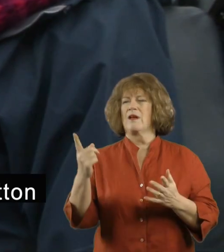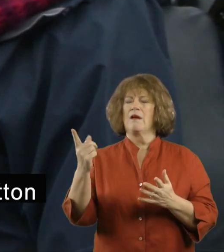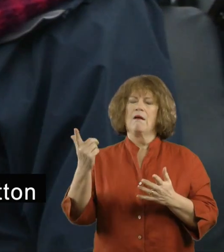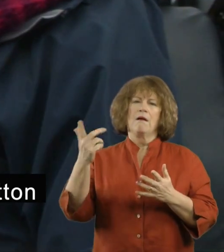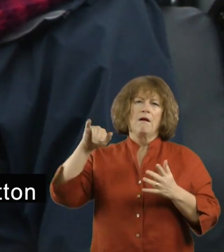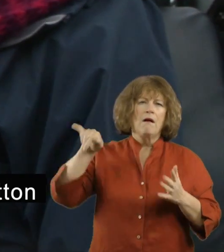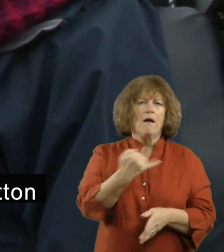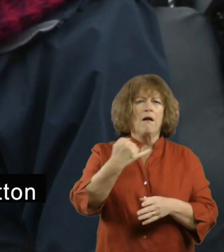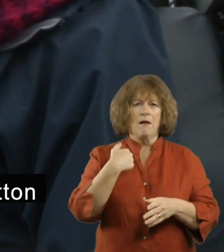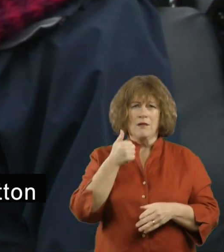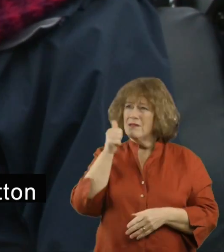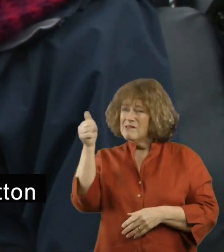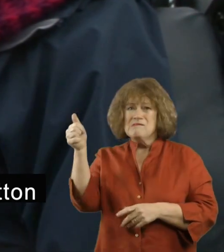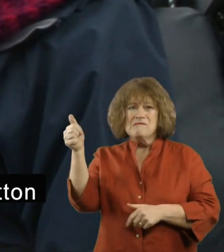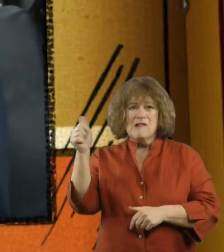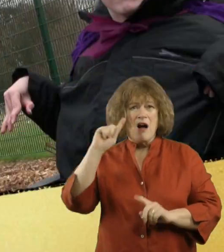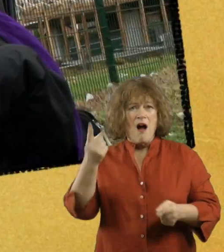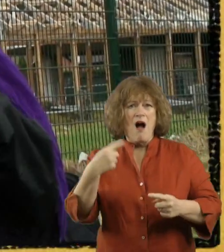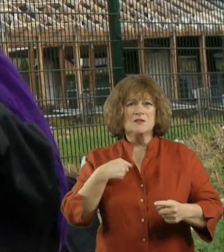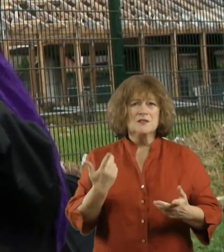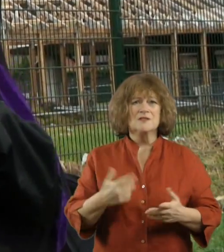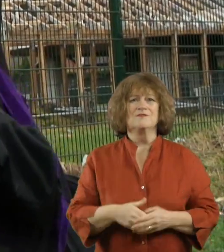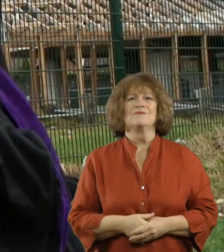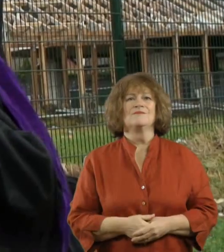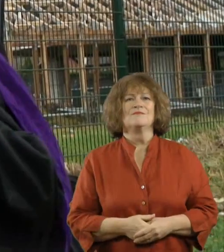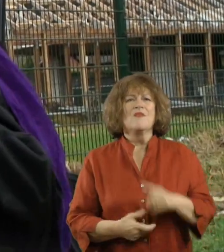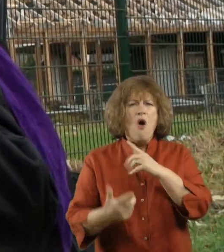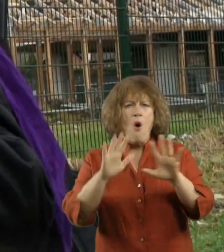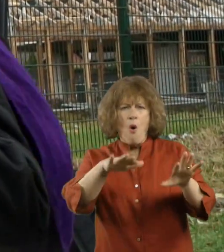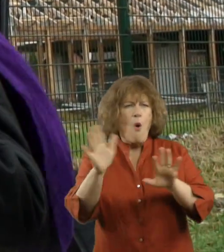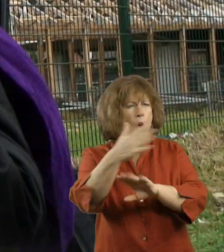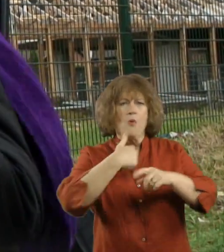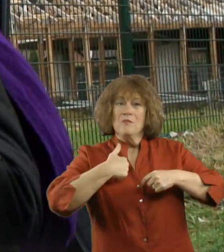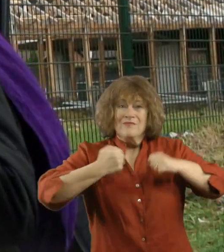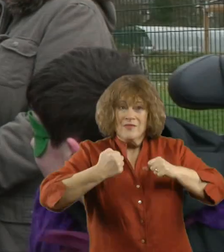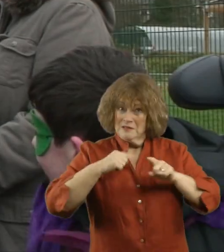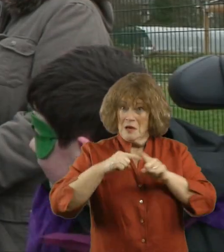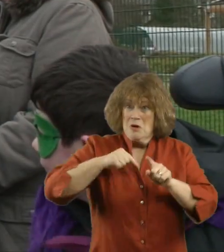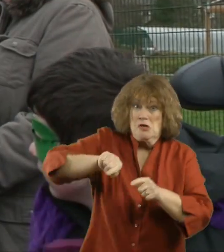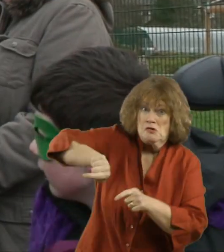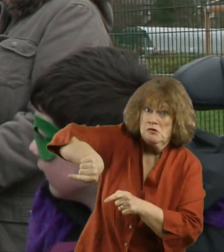This is rubbish, I can't reach the button. Not even superheroes can read this button!